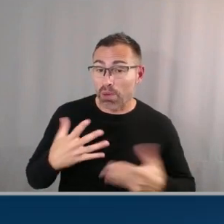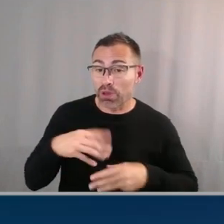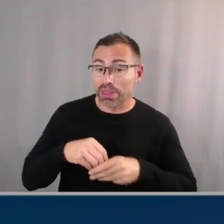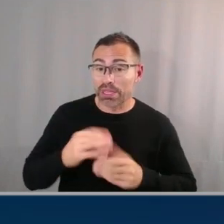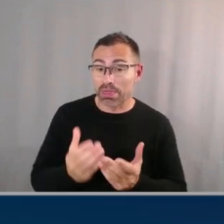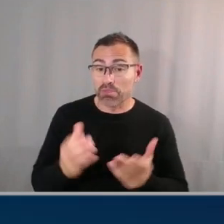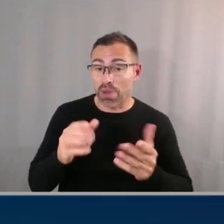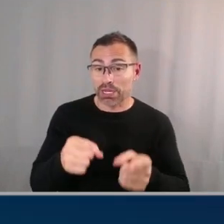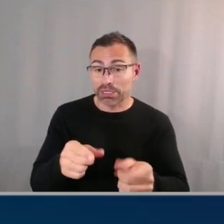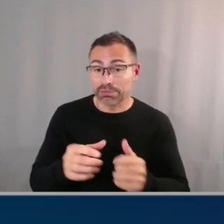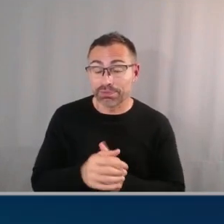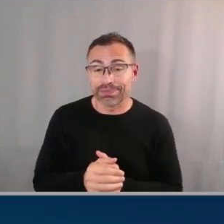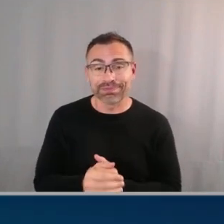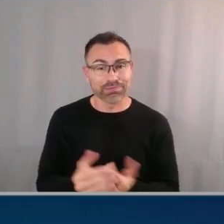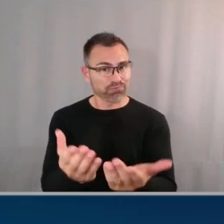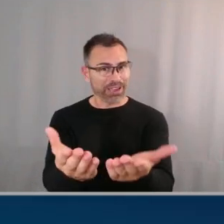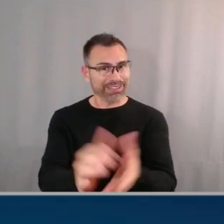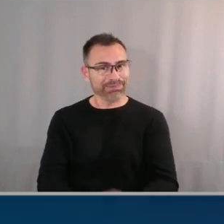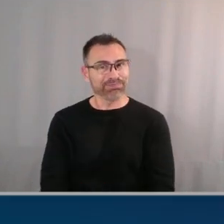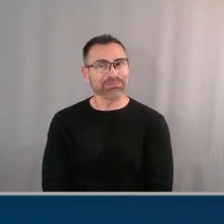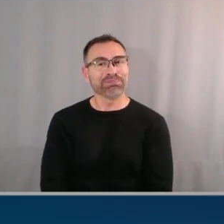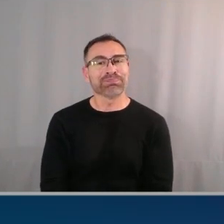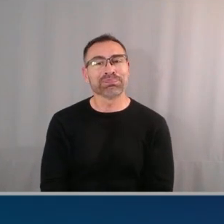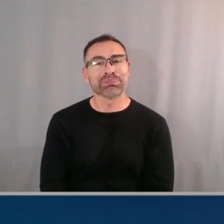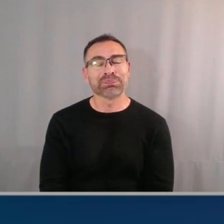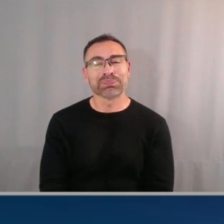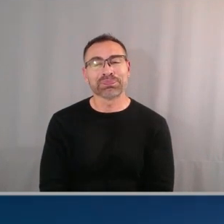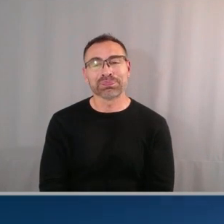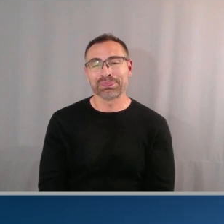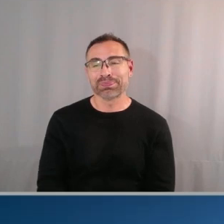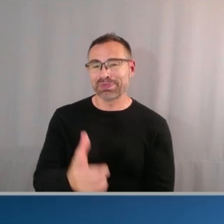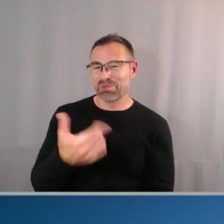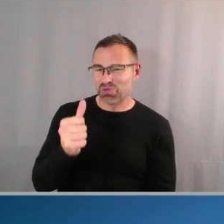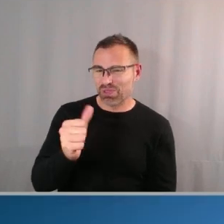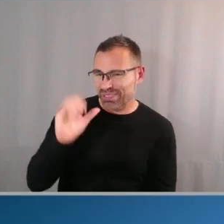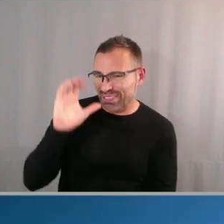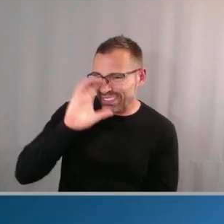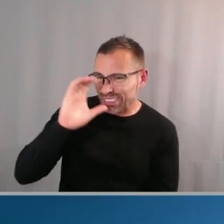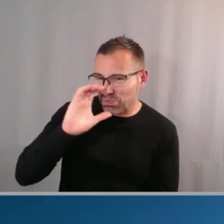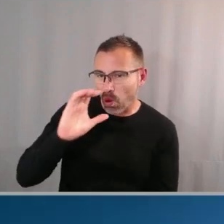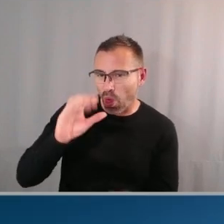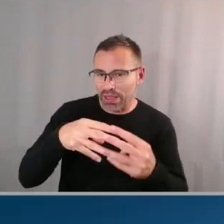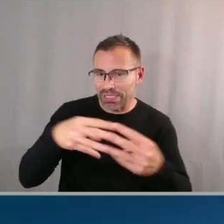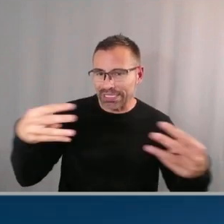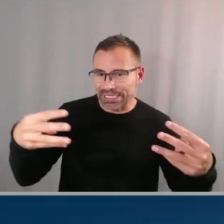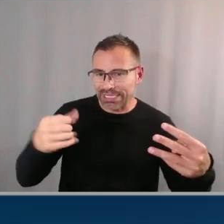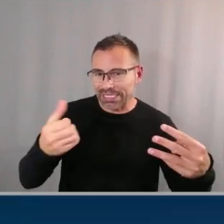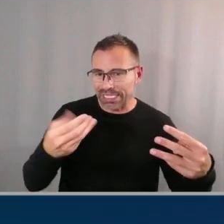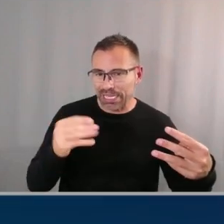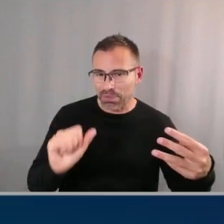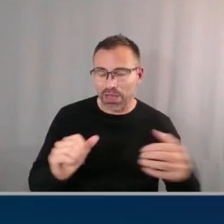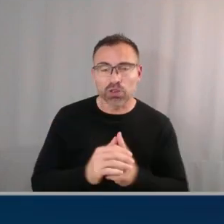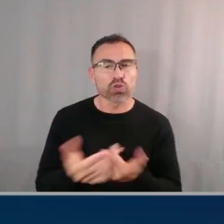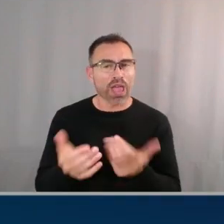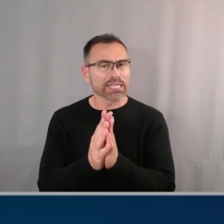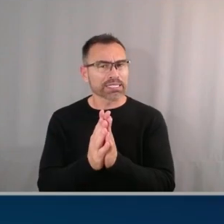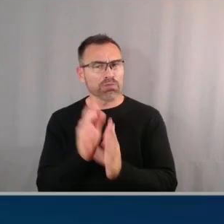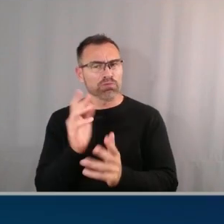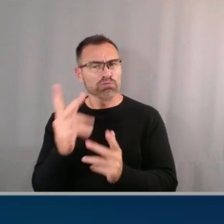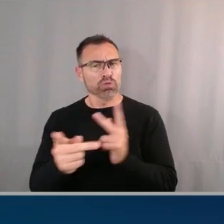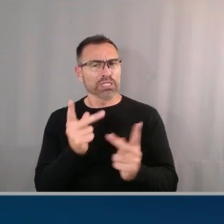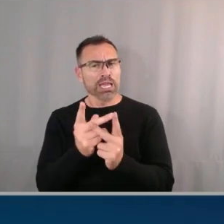so right here we we try to uh explore the schema you were asking me about what type of metadata do we have today